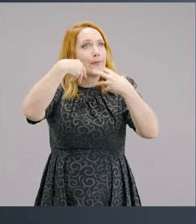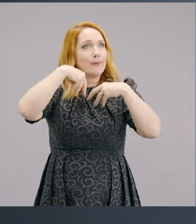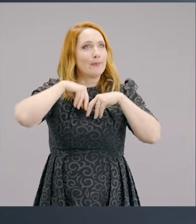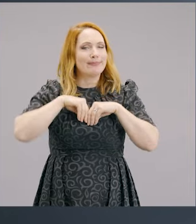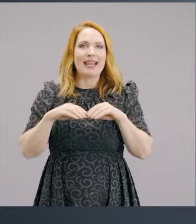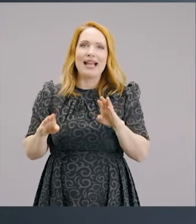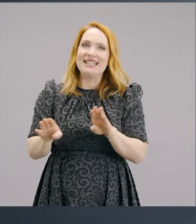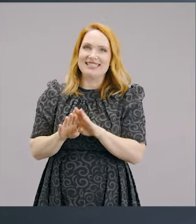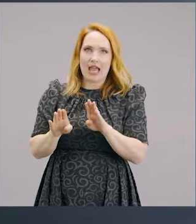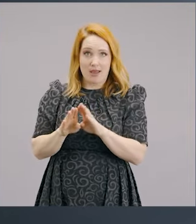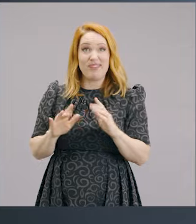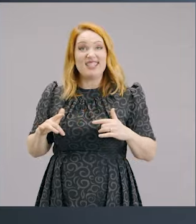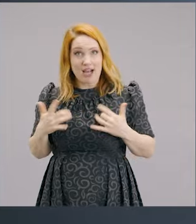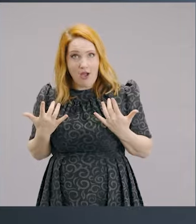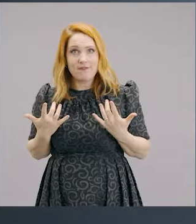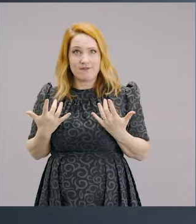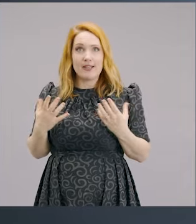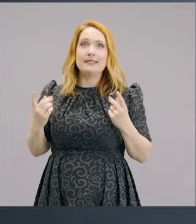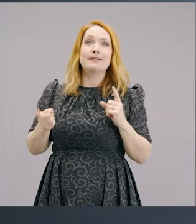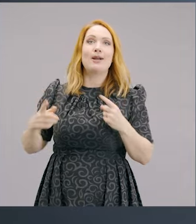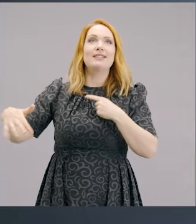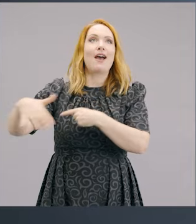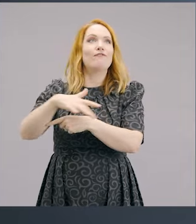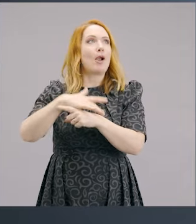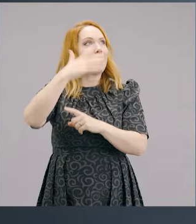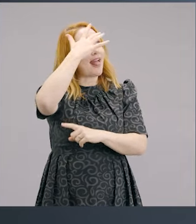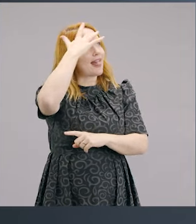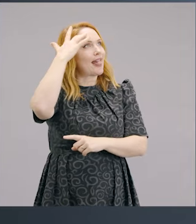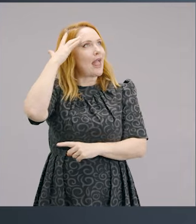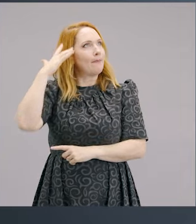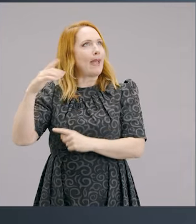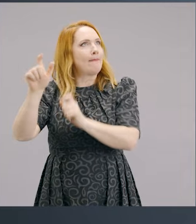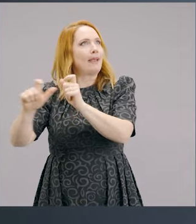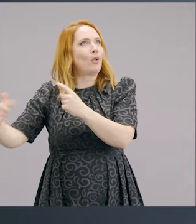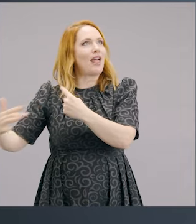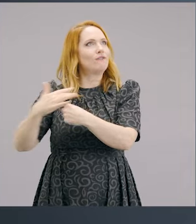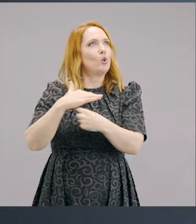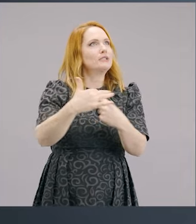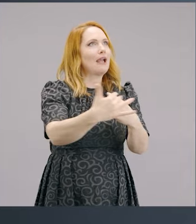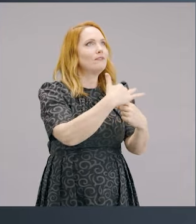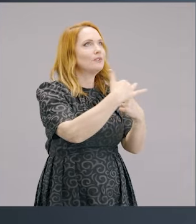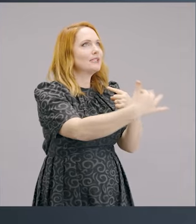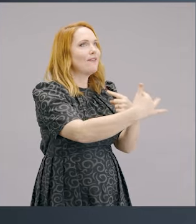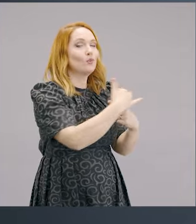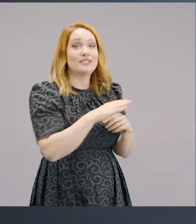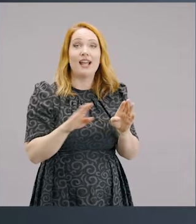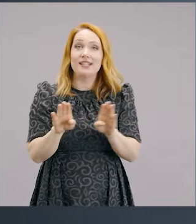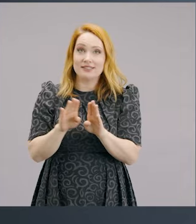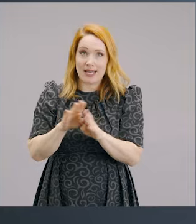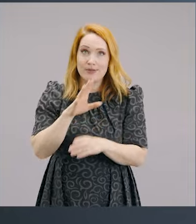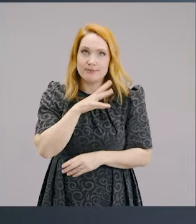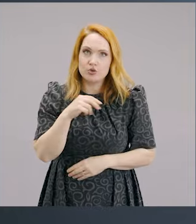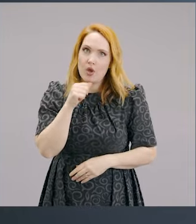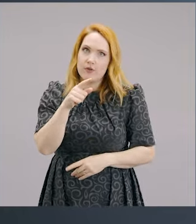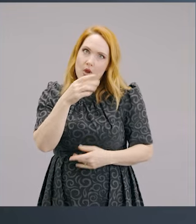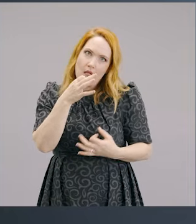realise that what you're taking in is dangerous. And it's exactly the same with spiritual things. When you get a love